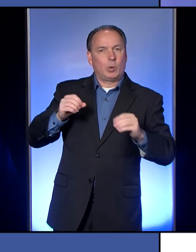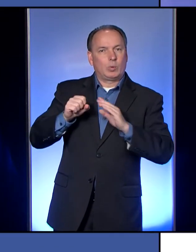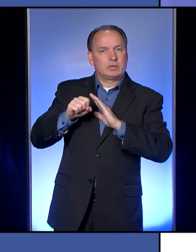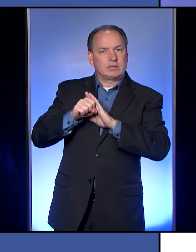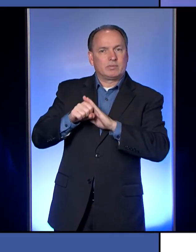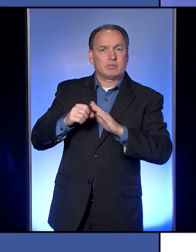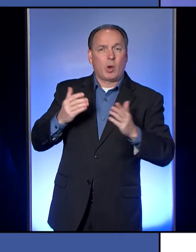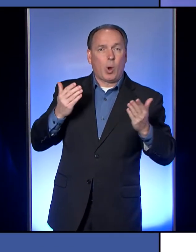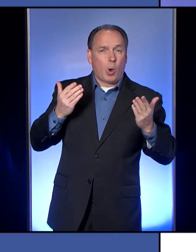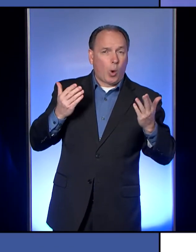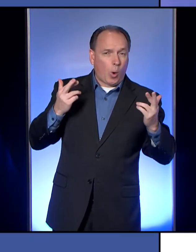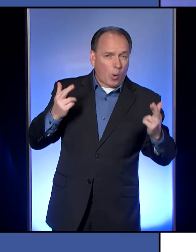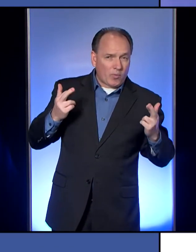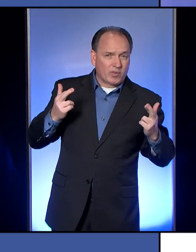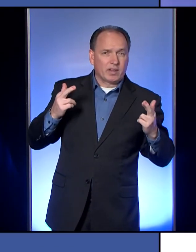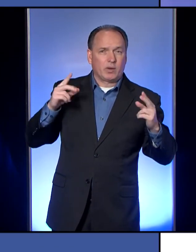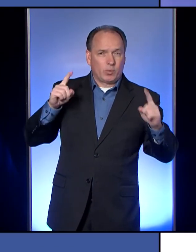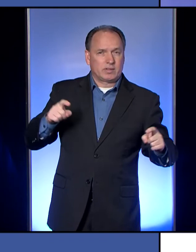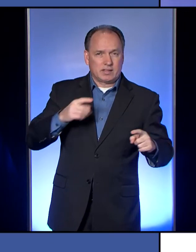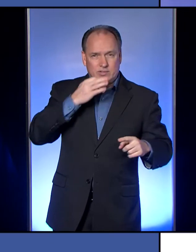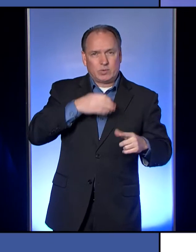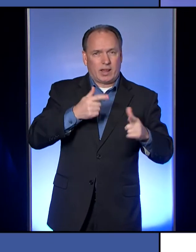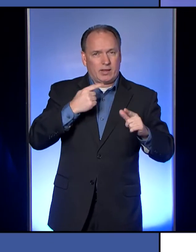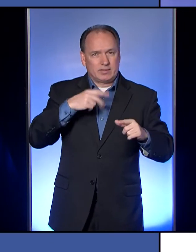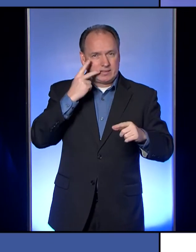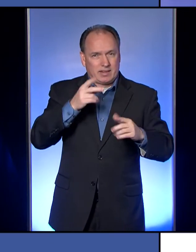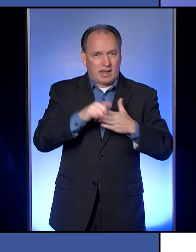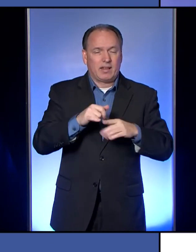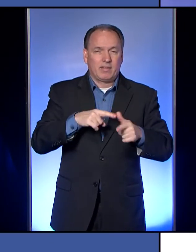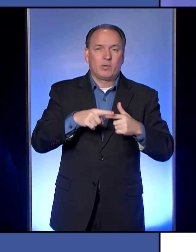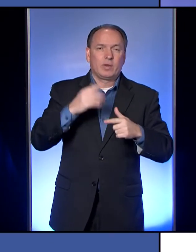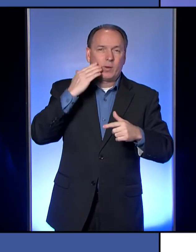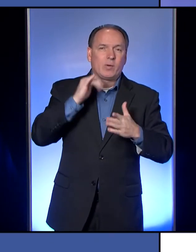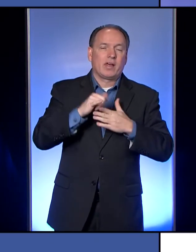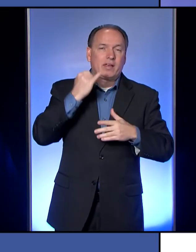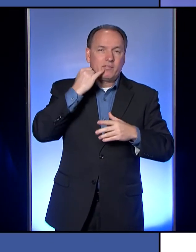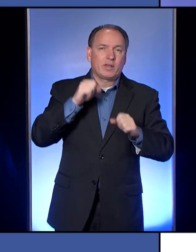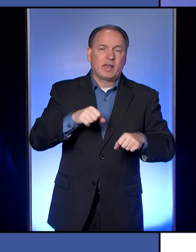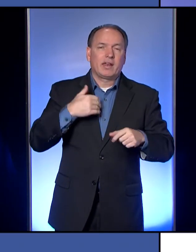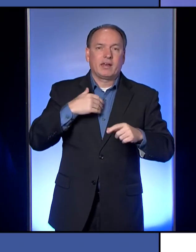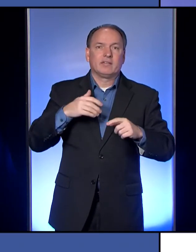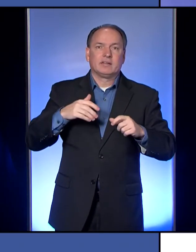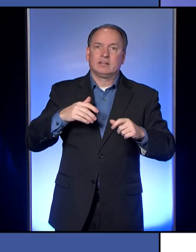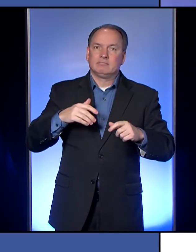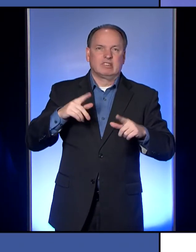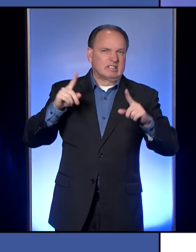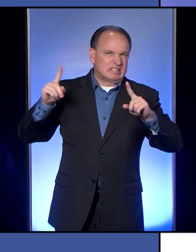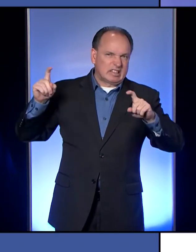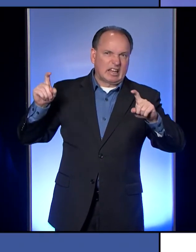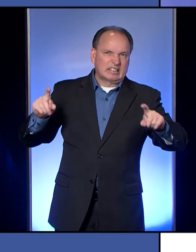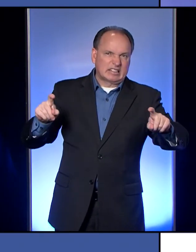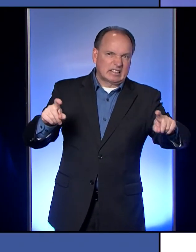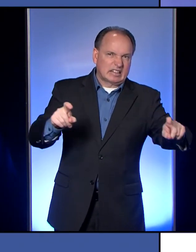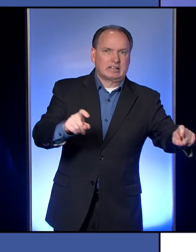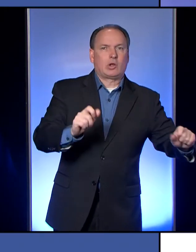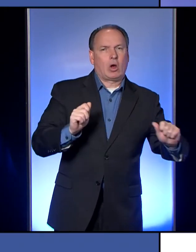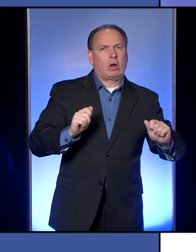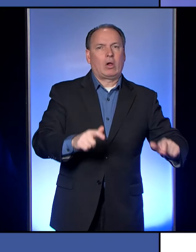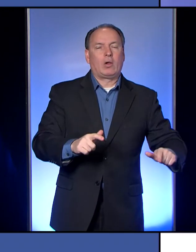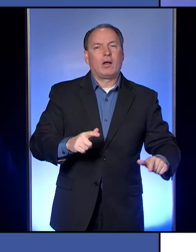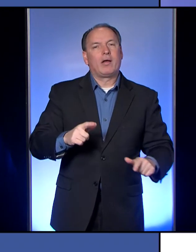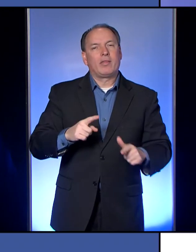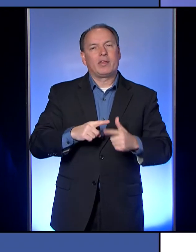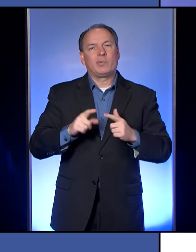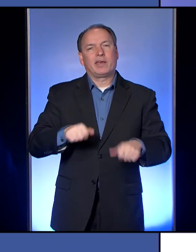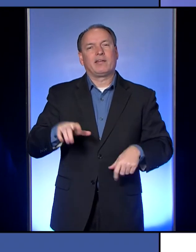some point that will allow us to see that. And then we do know if we could have mass testing, we could find those 25% of the people